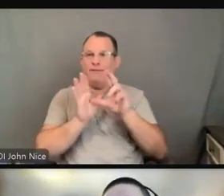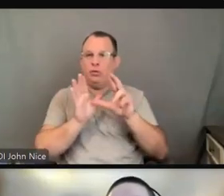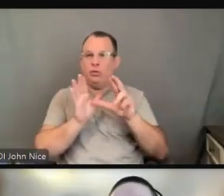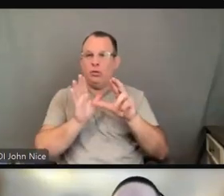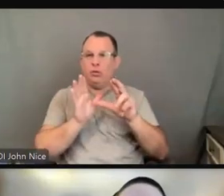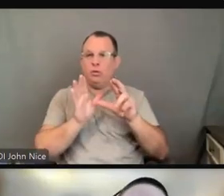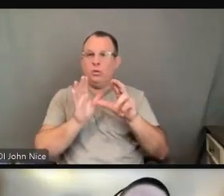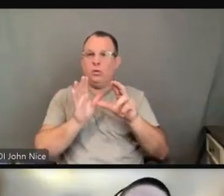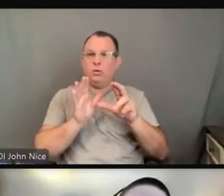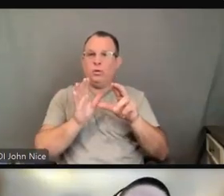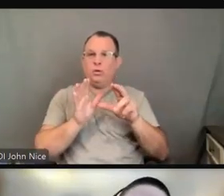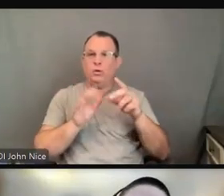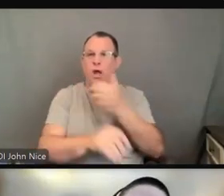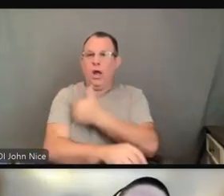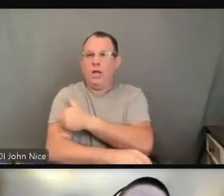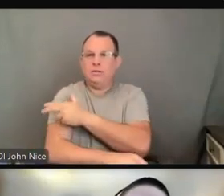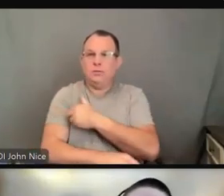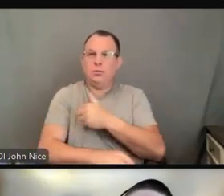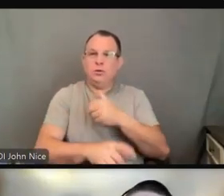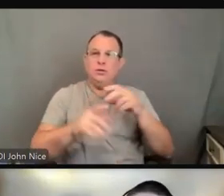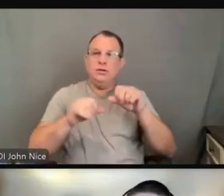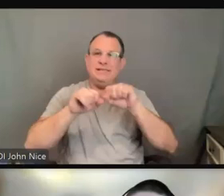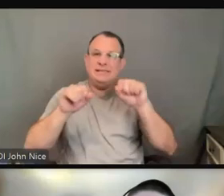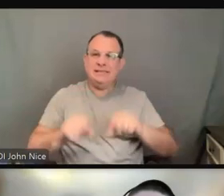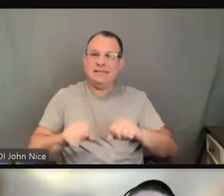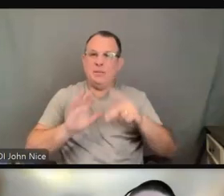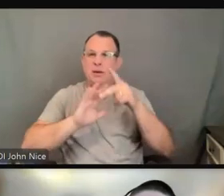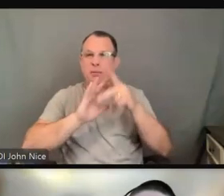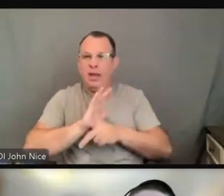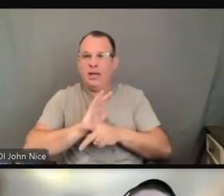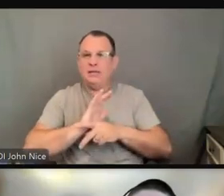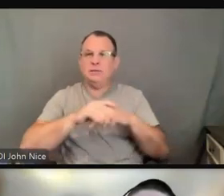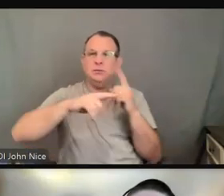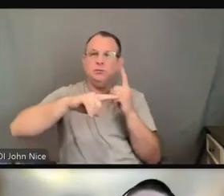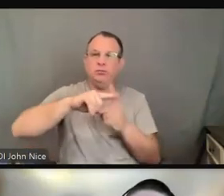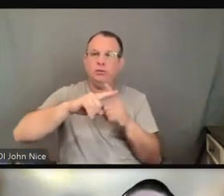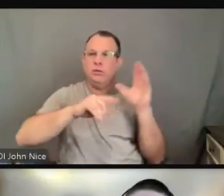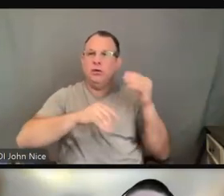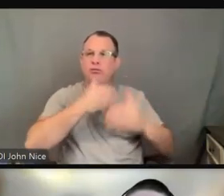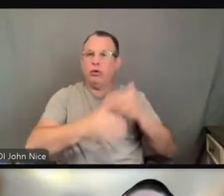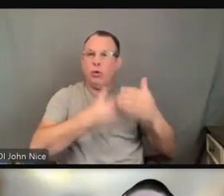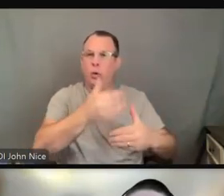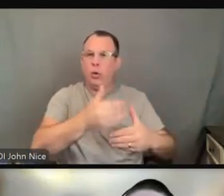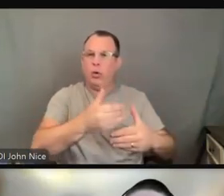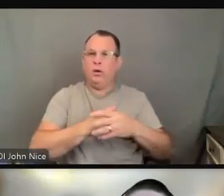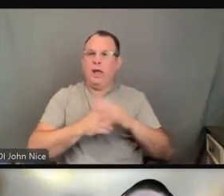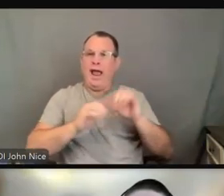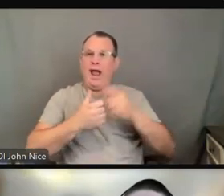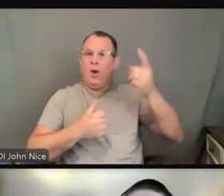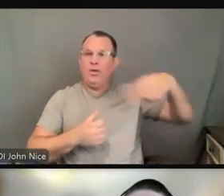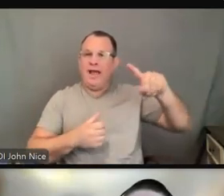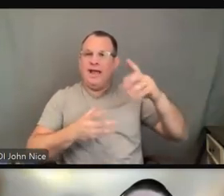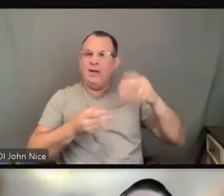health care system policies and procedures for providing interpreters and other aids and services.